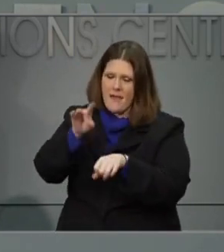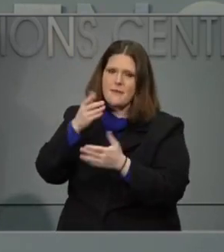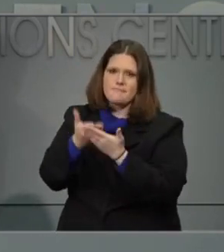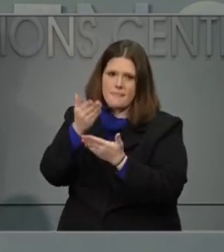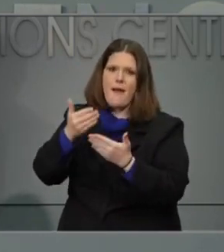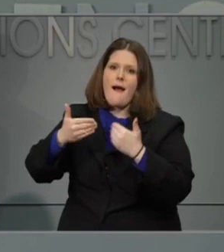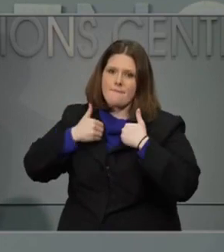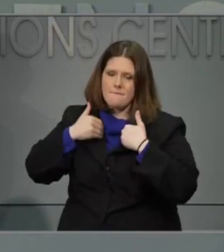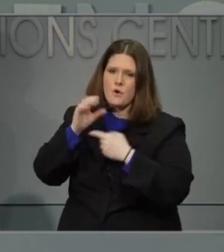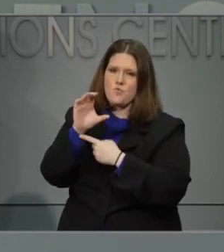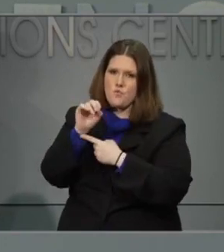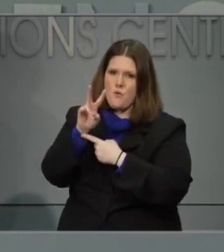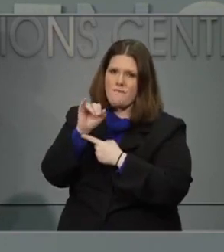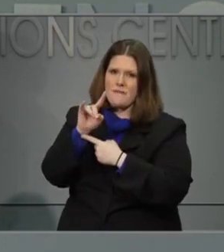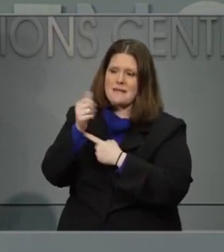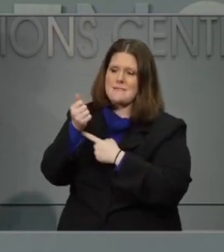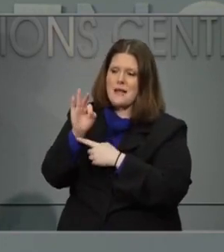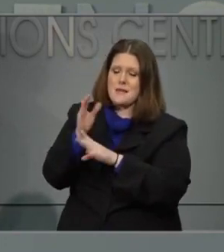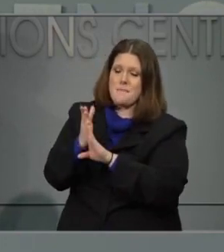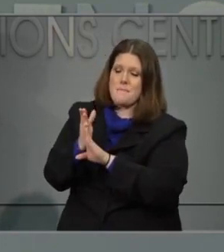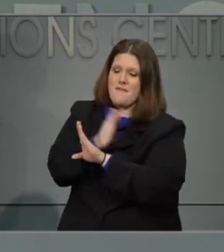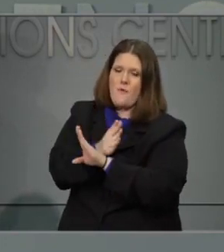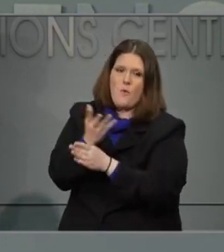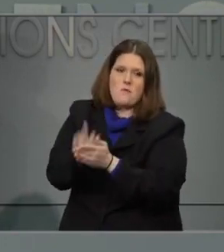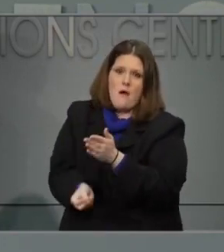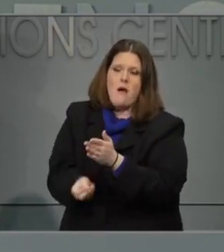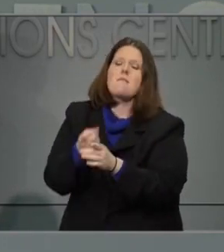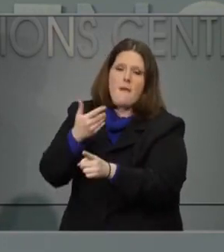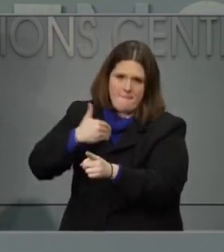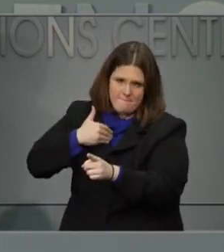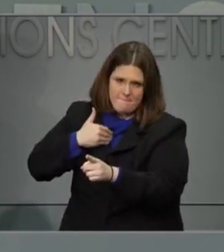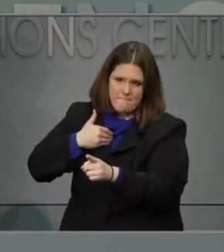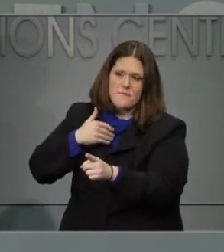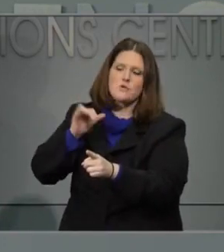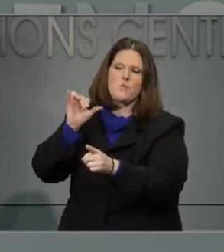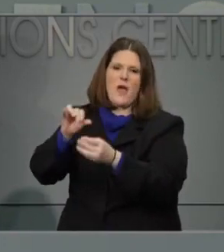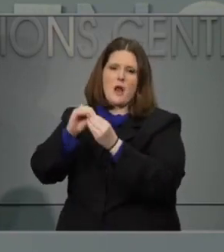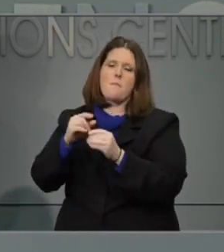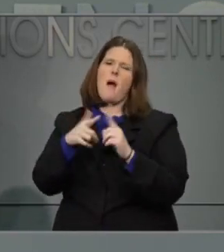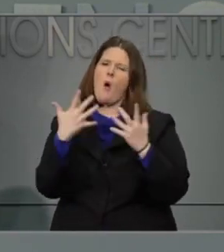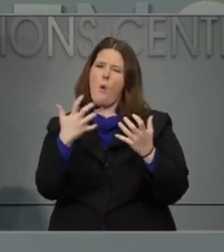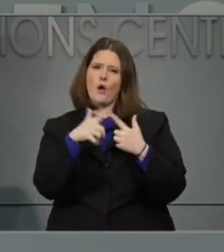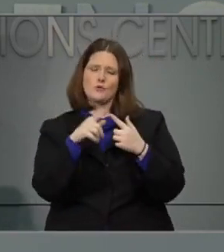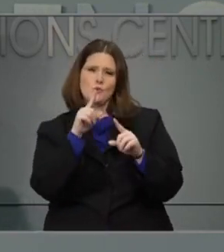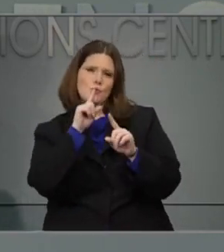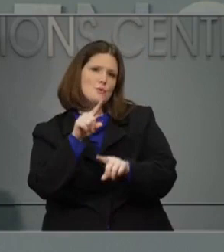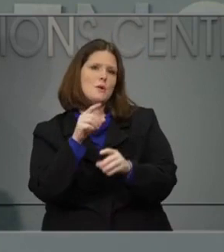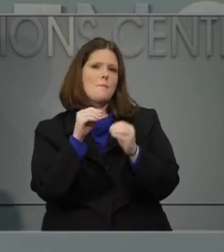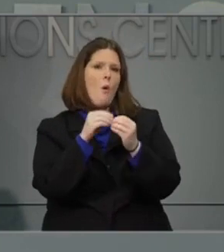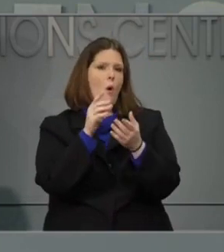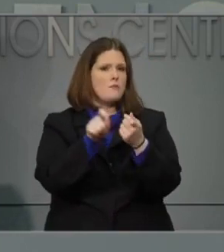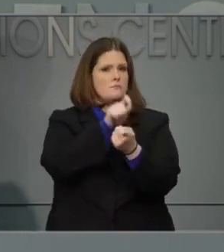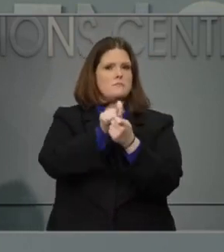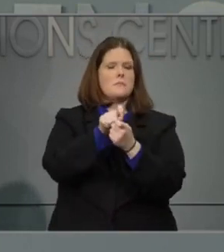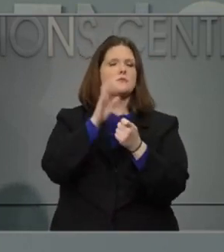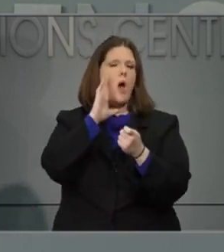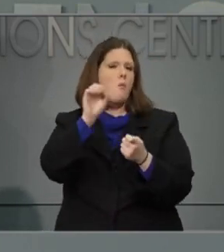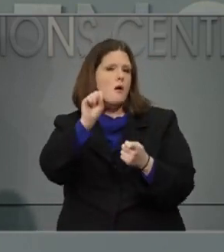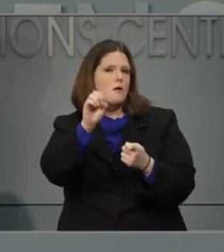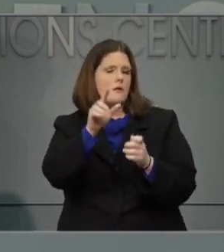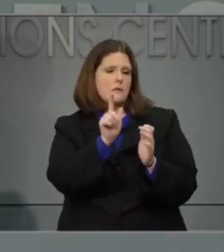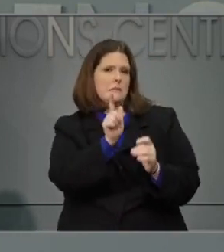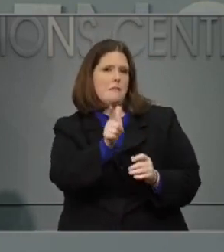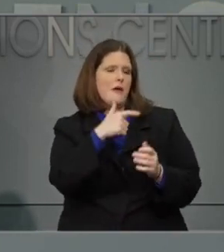passing but let us get back to you with the specifics of how our deaths are recorded and attributed to COVID-19